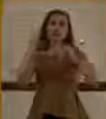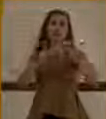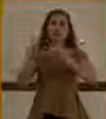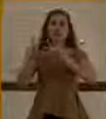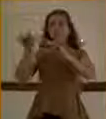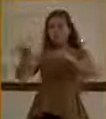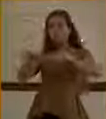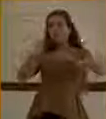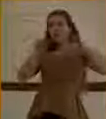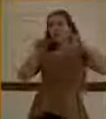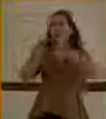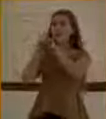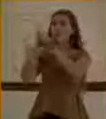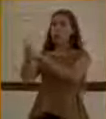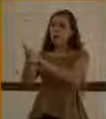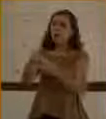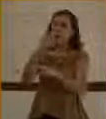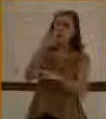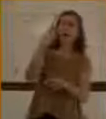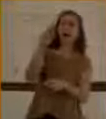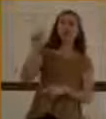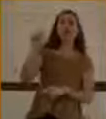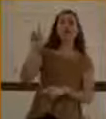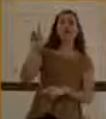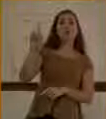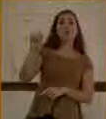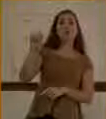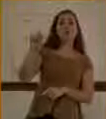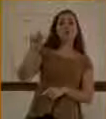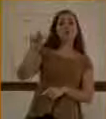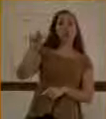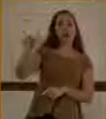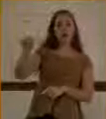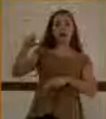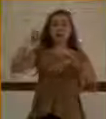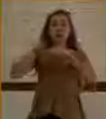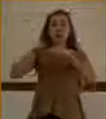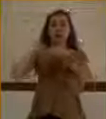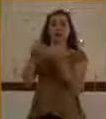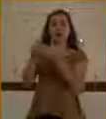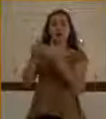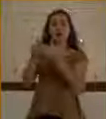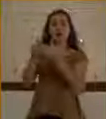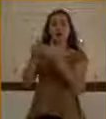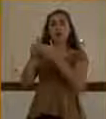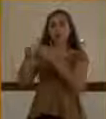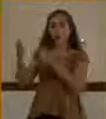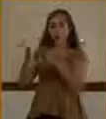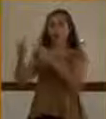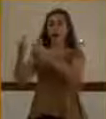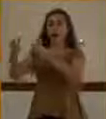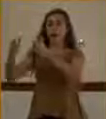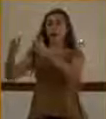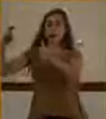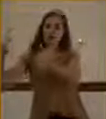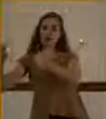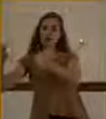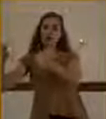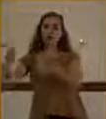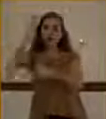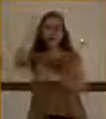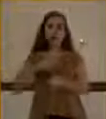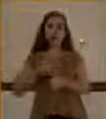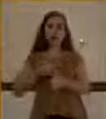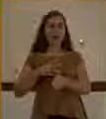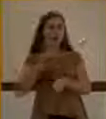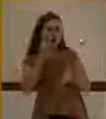Bartimaeus, the son of Timaeus, sat by the highway side begging. And when he heard that it was Jesus